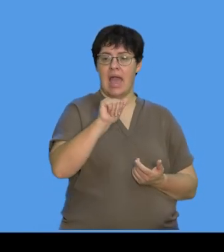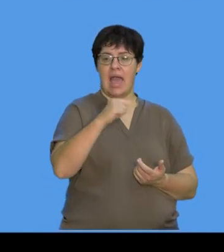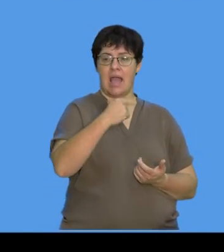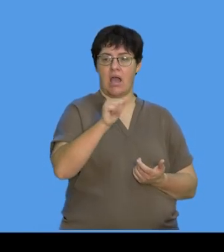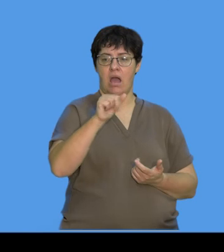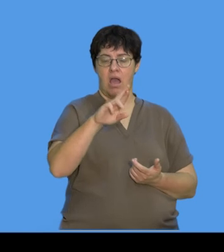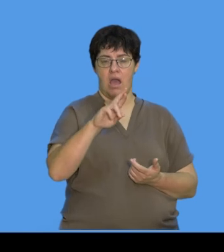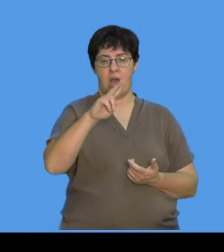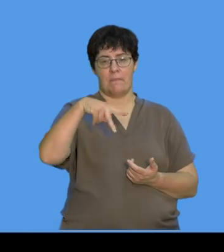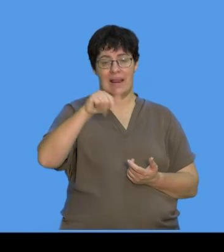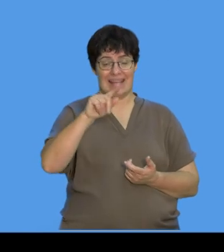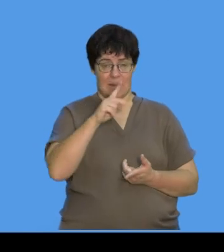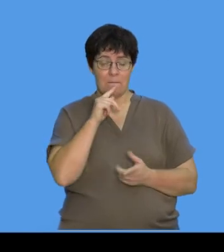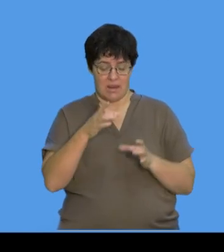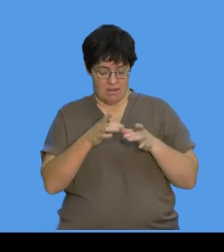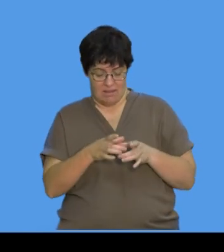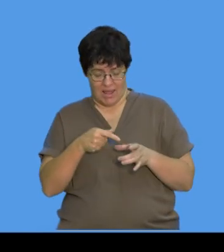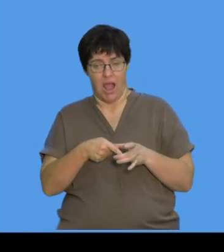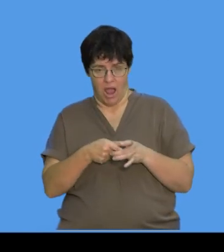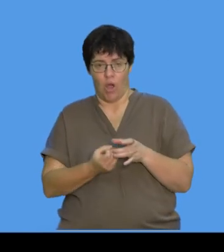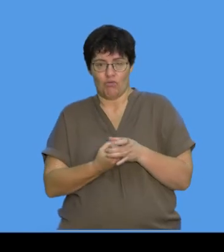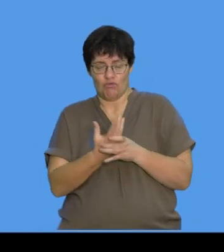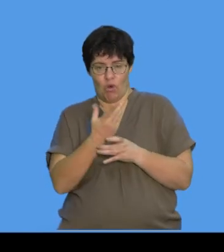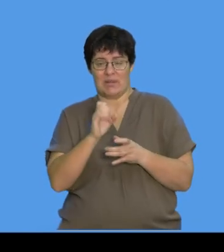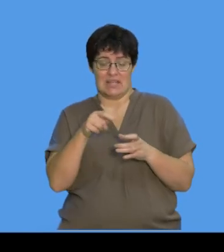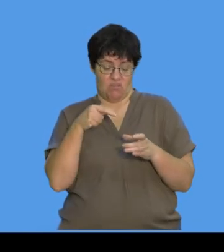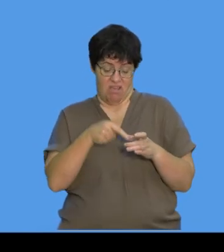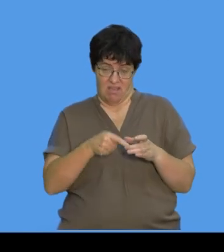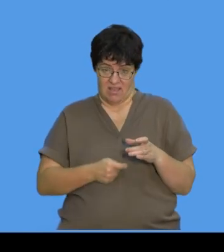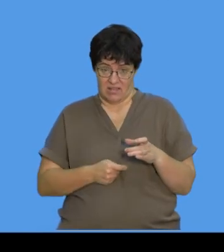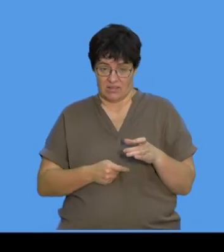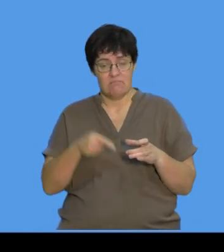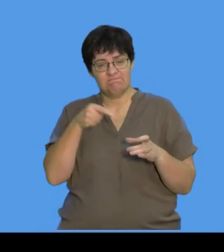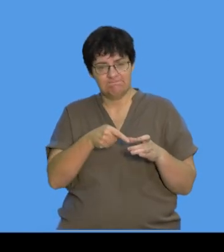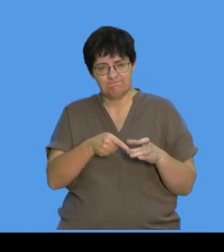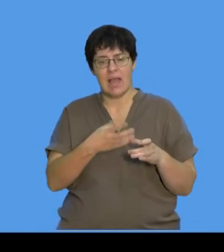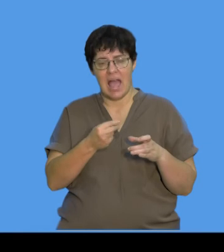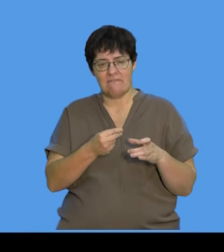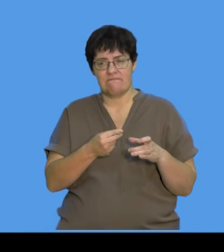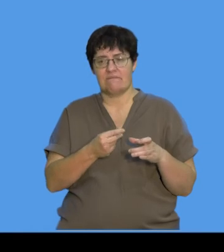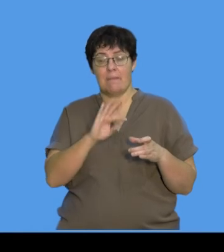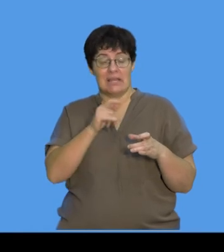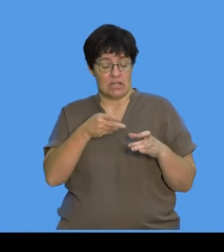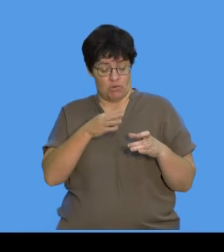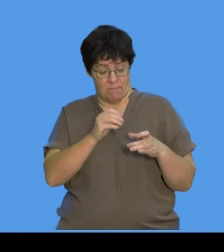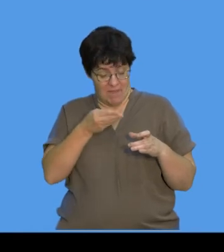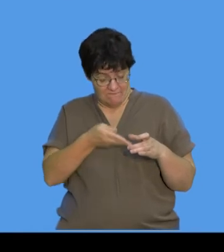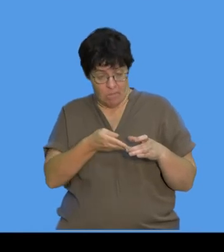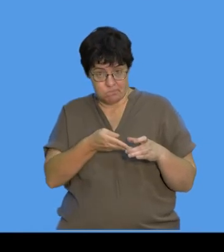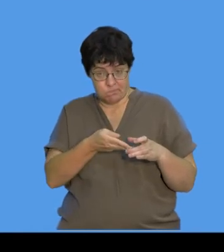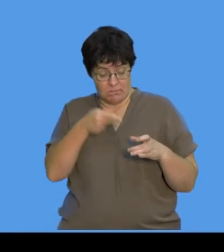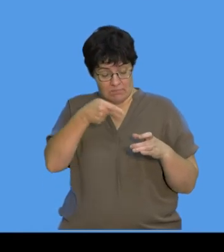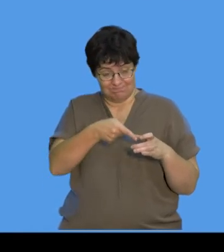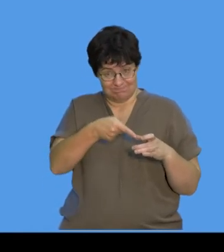we grow bacteria. And on that plate with a culture of species of bacterium, usually